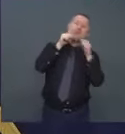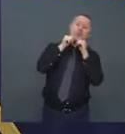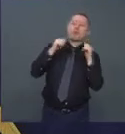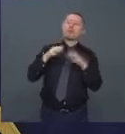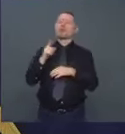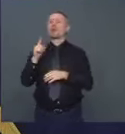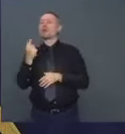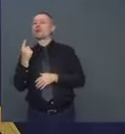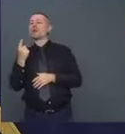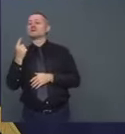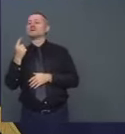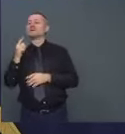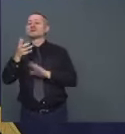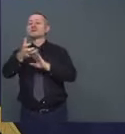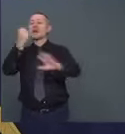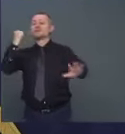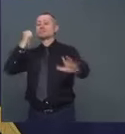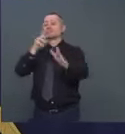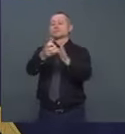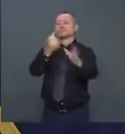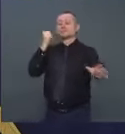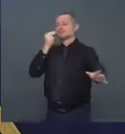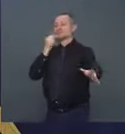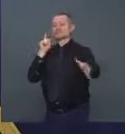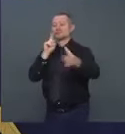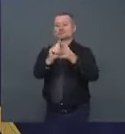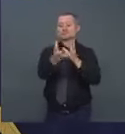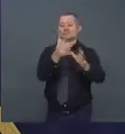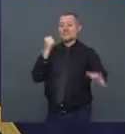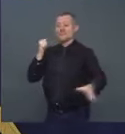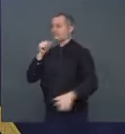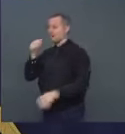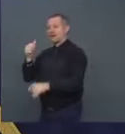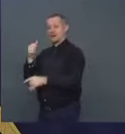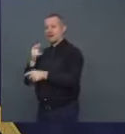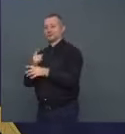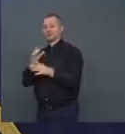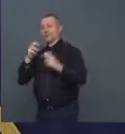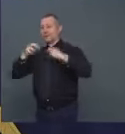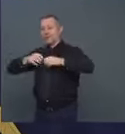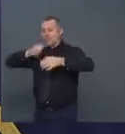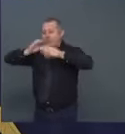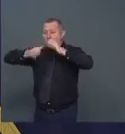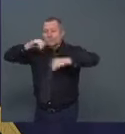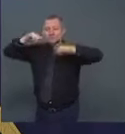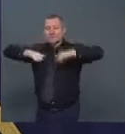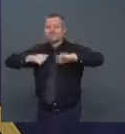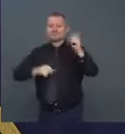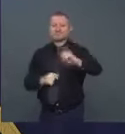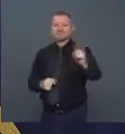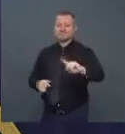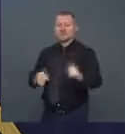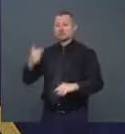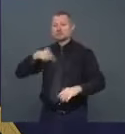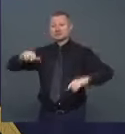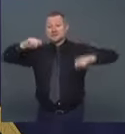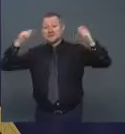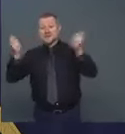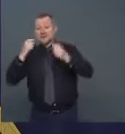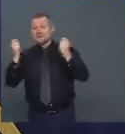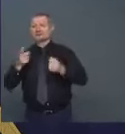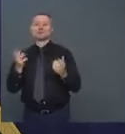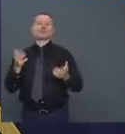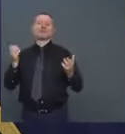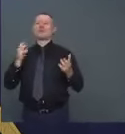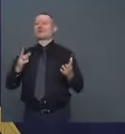alcohol, not convening. Religious ceremonies have a cap of